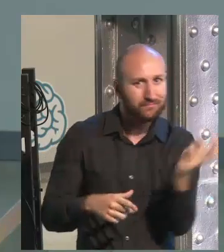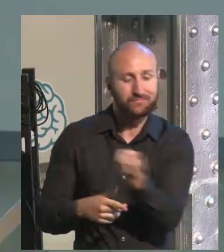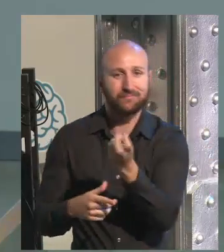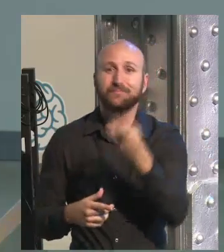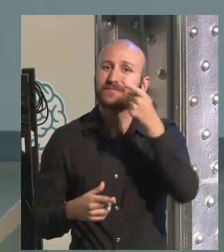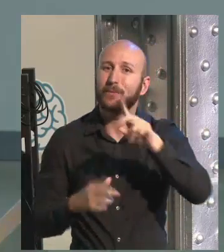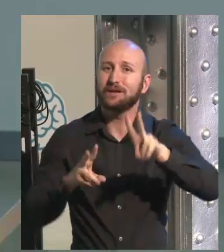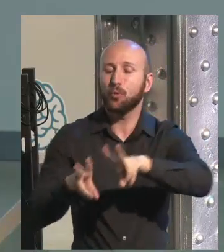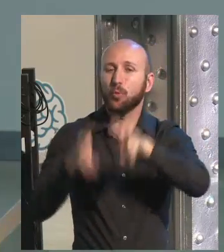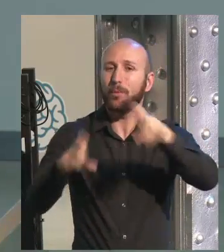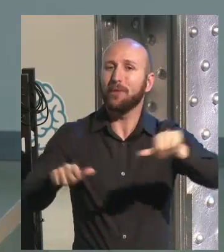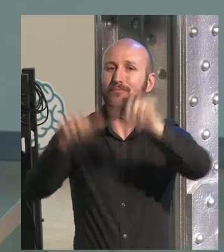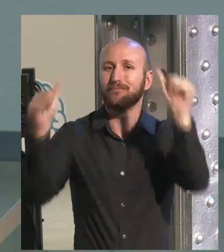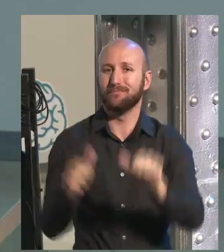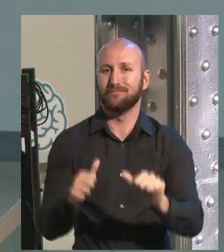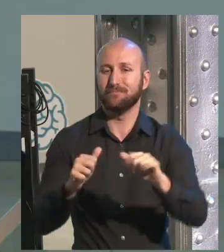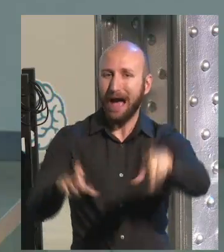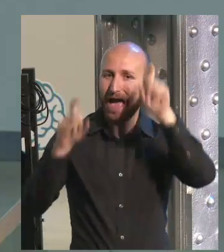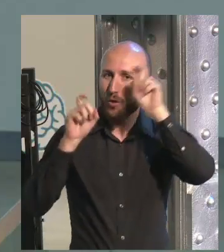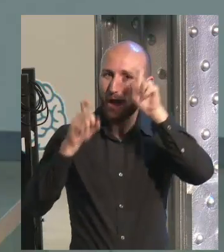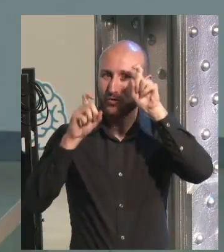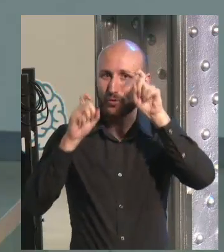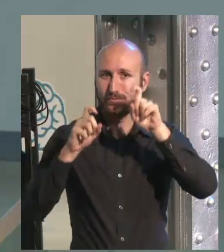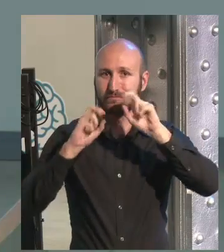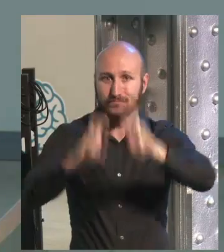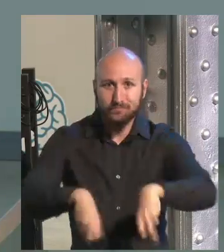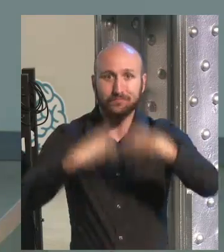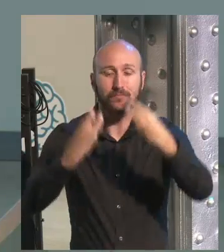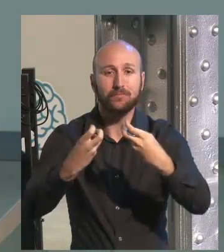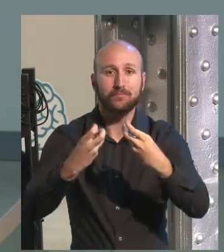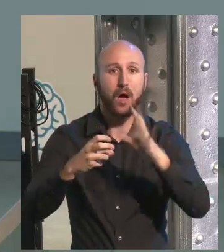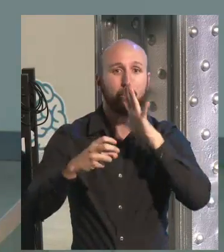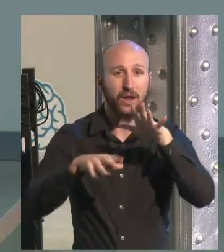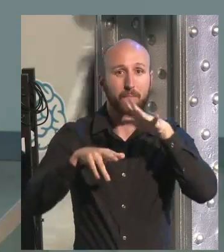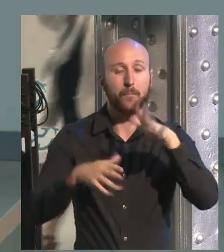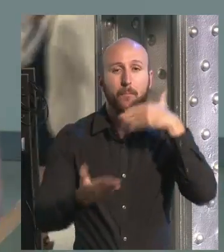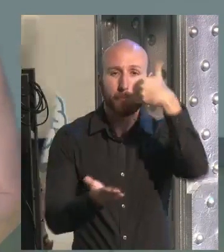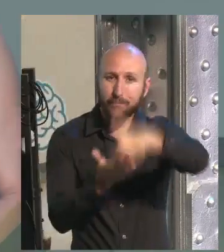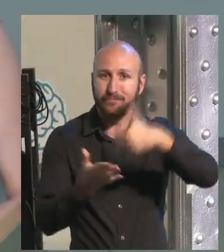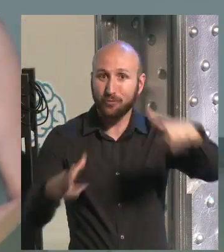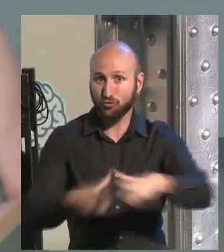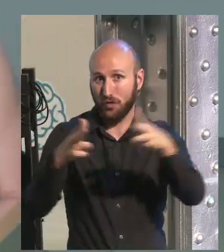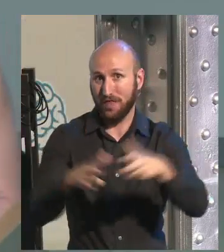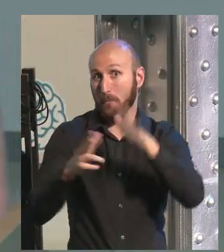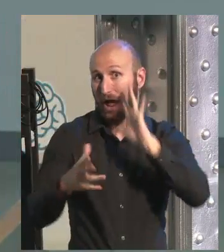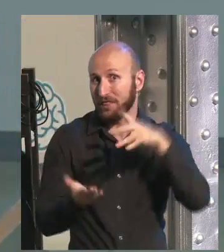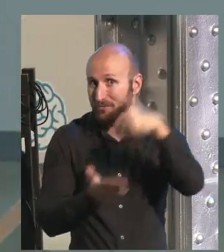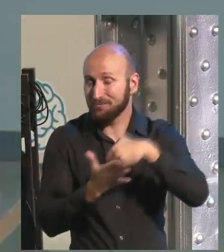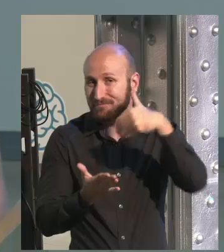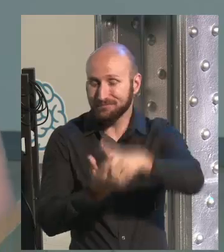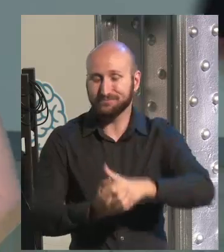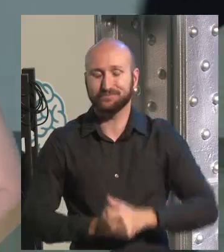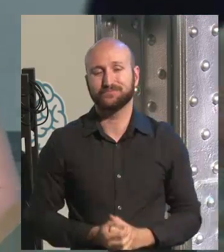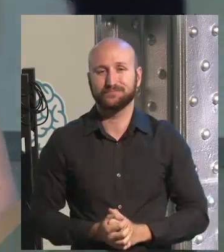interesting and more and more used in universities and classrooms, and it's what society is